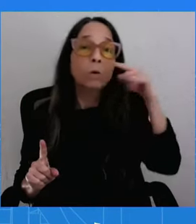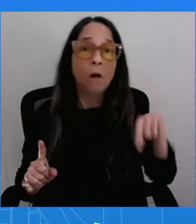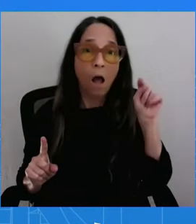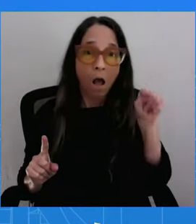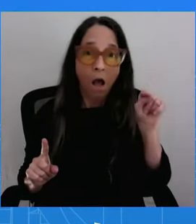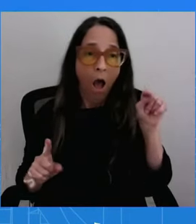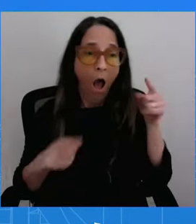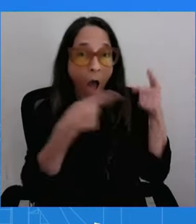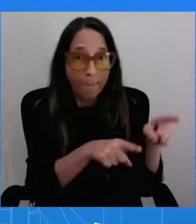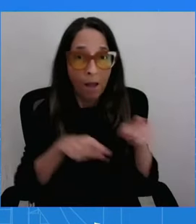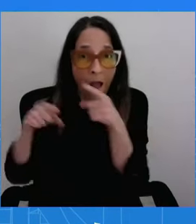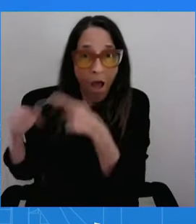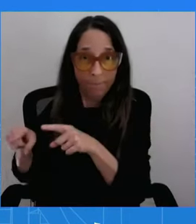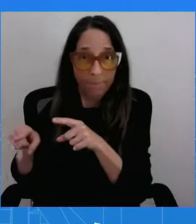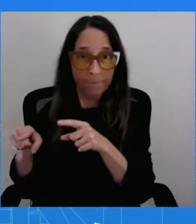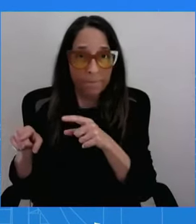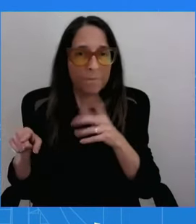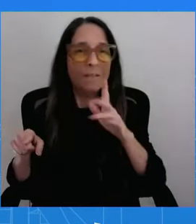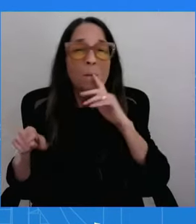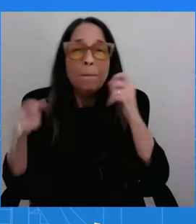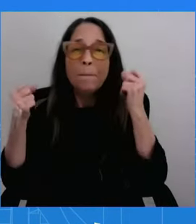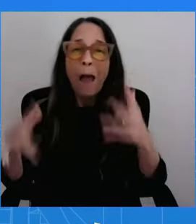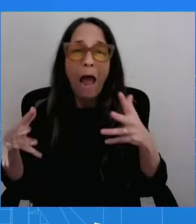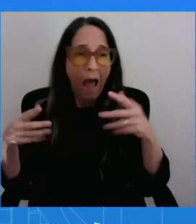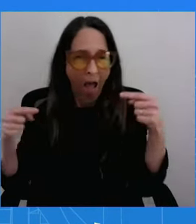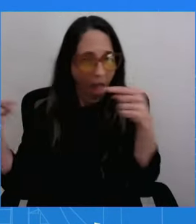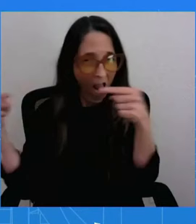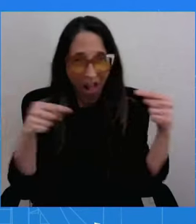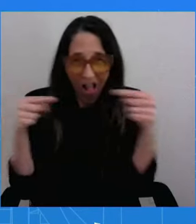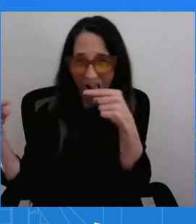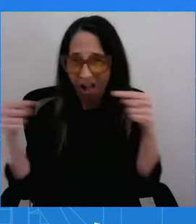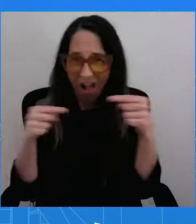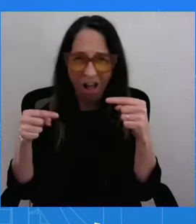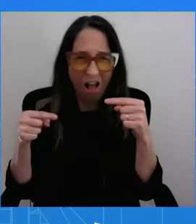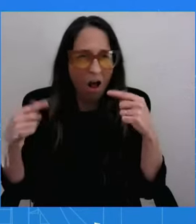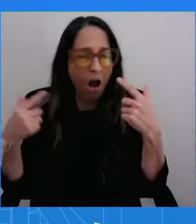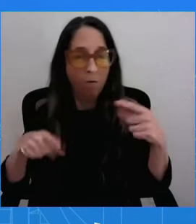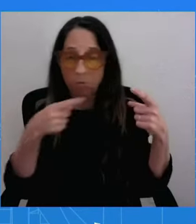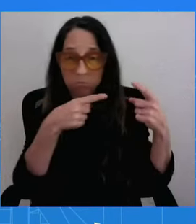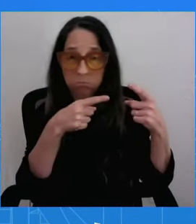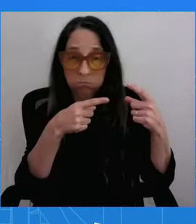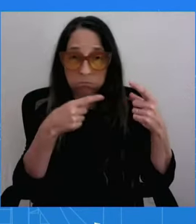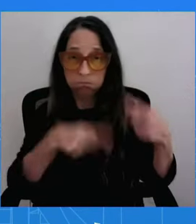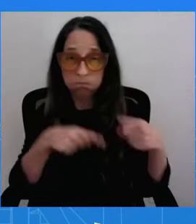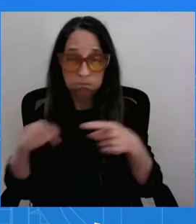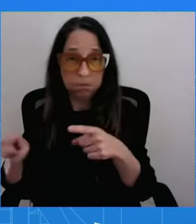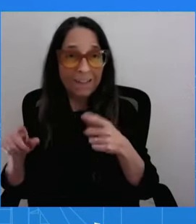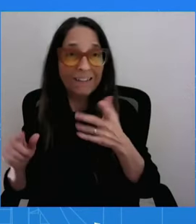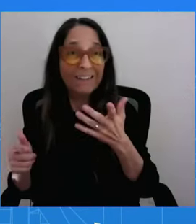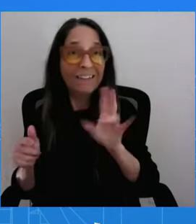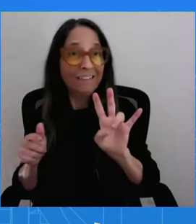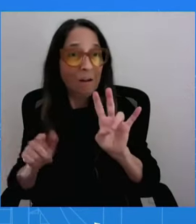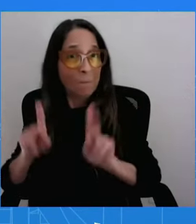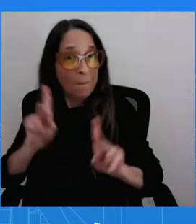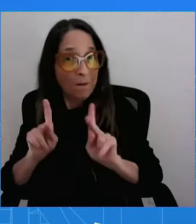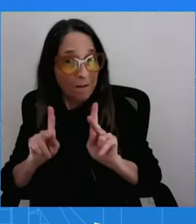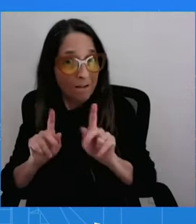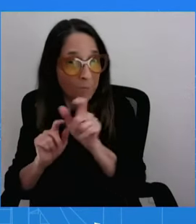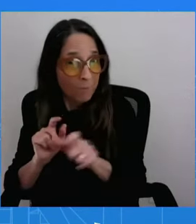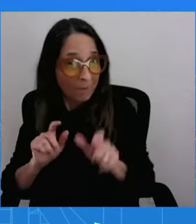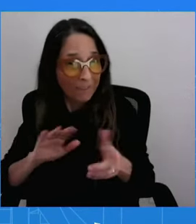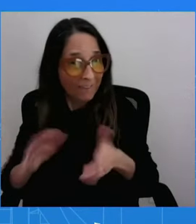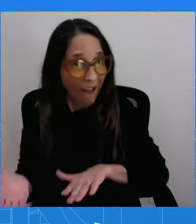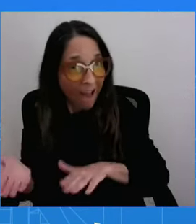Seven people were killed, also a seven-year-old girl. Yesterday was Poltava. It's a central-eastern Ukrainian city.